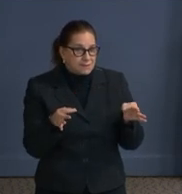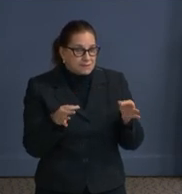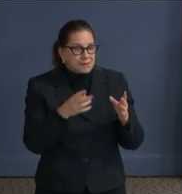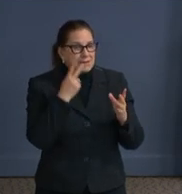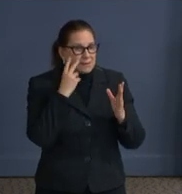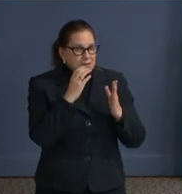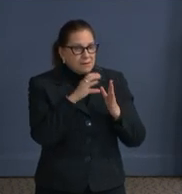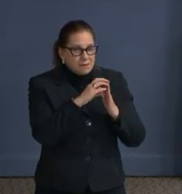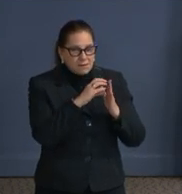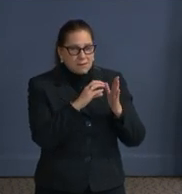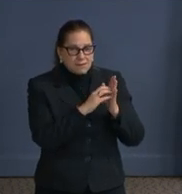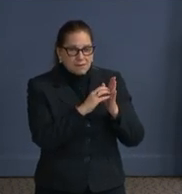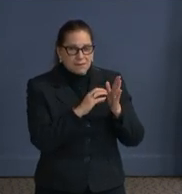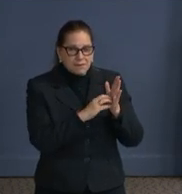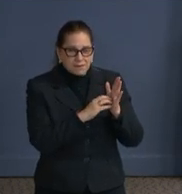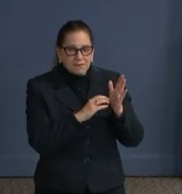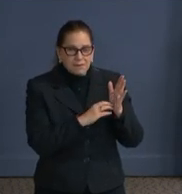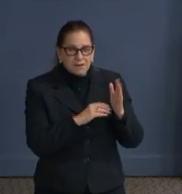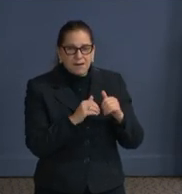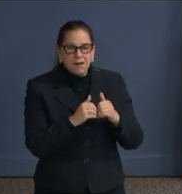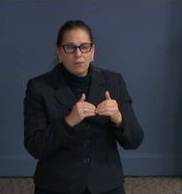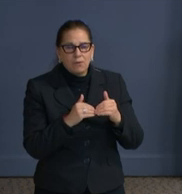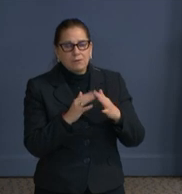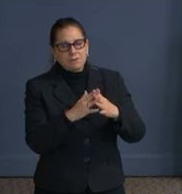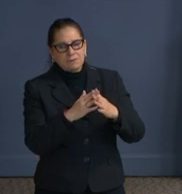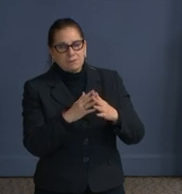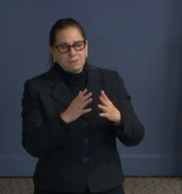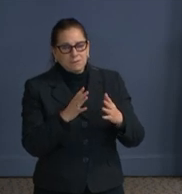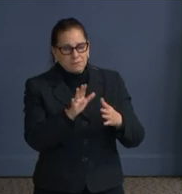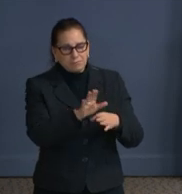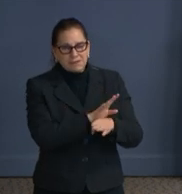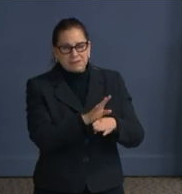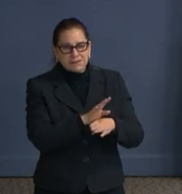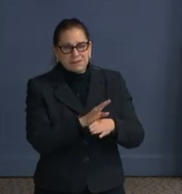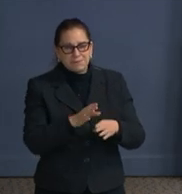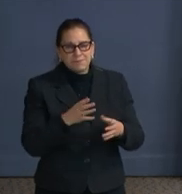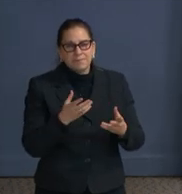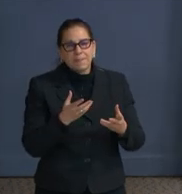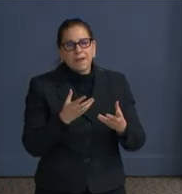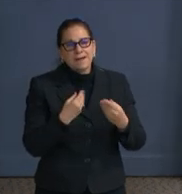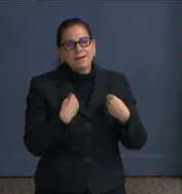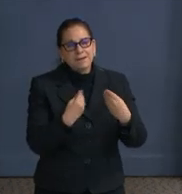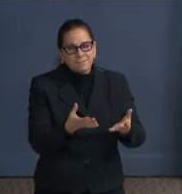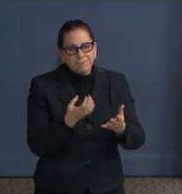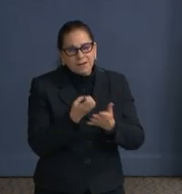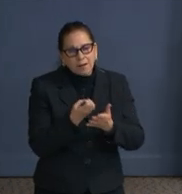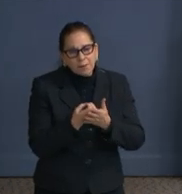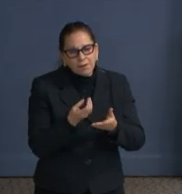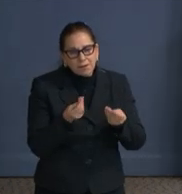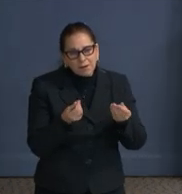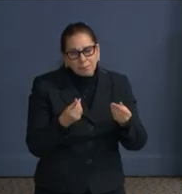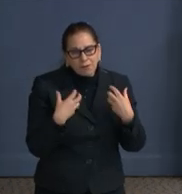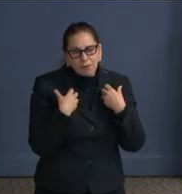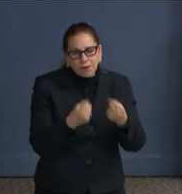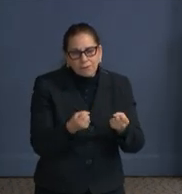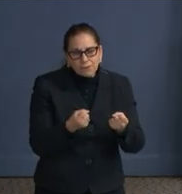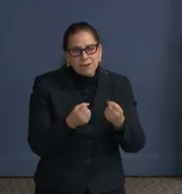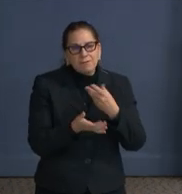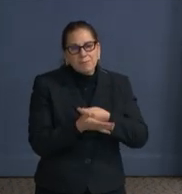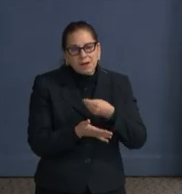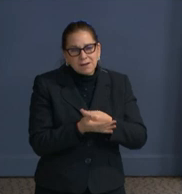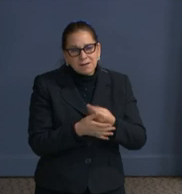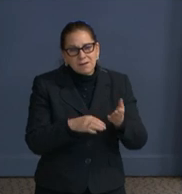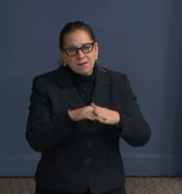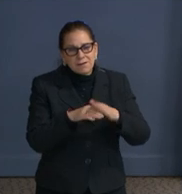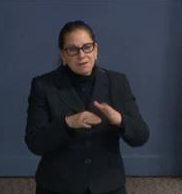will help us rebuild the district's economy. So please check out the information related to